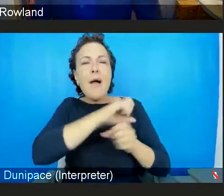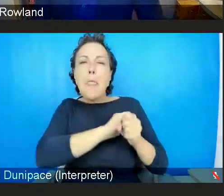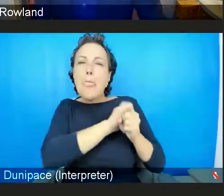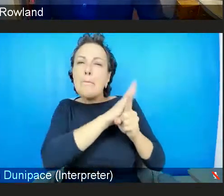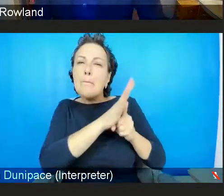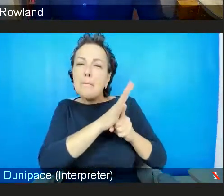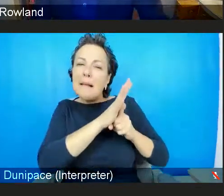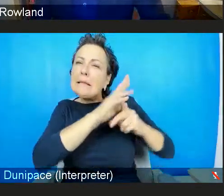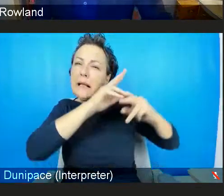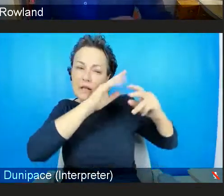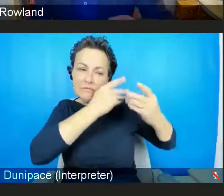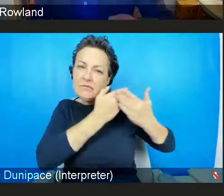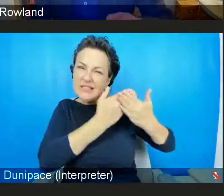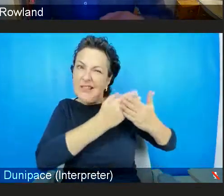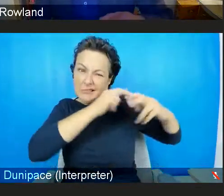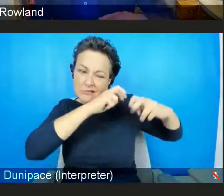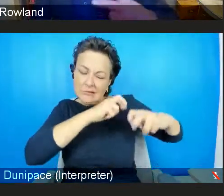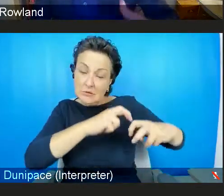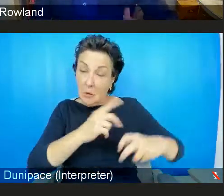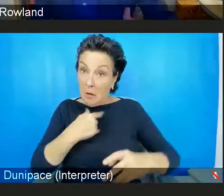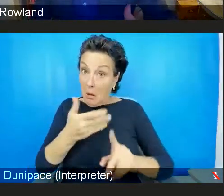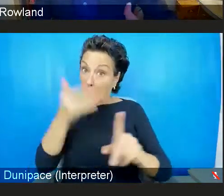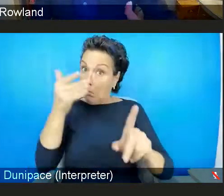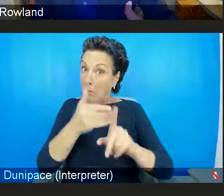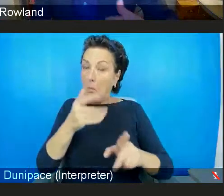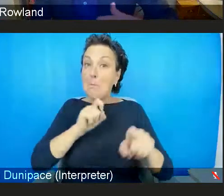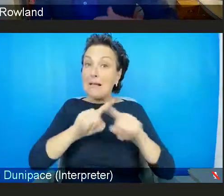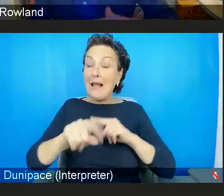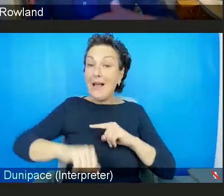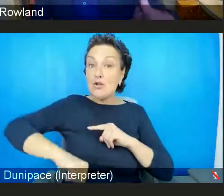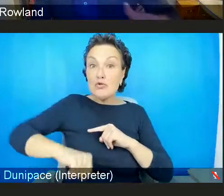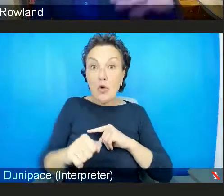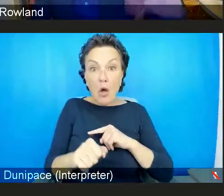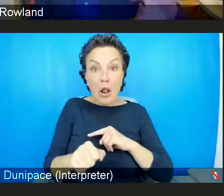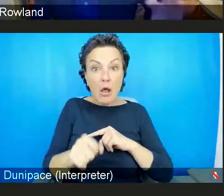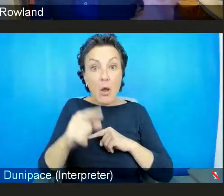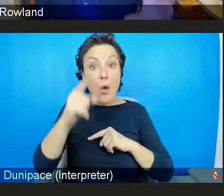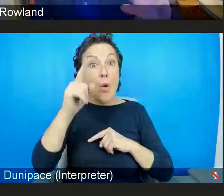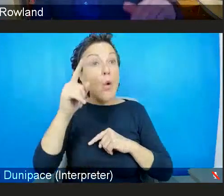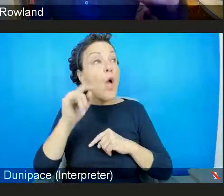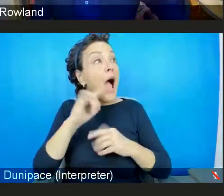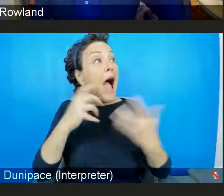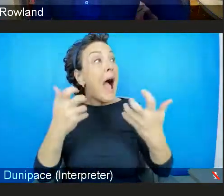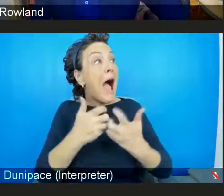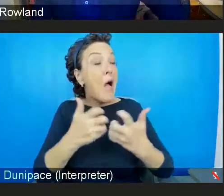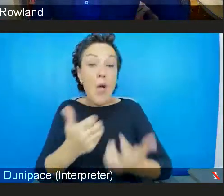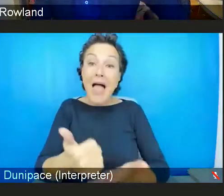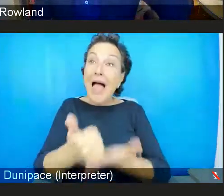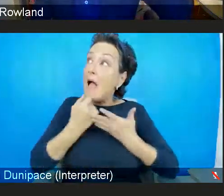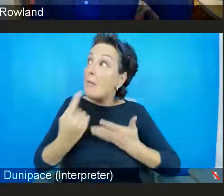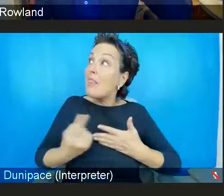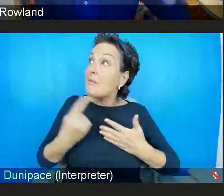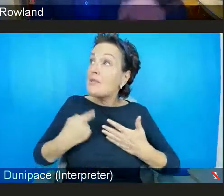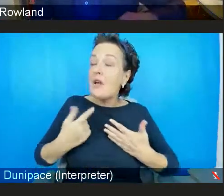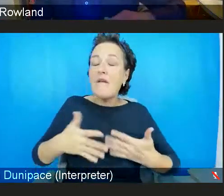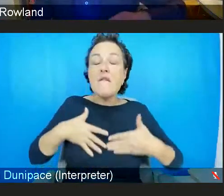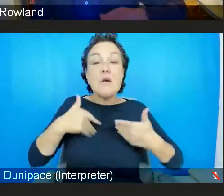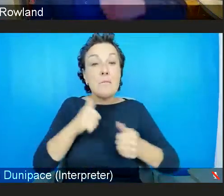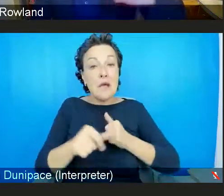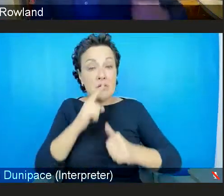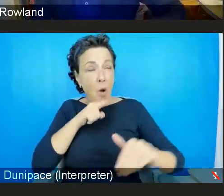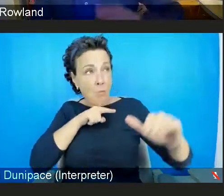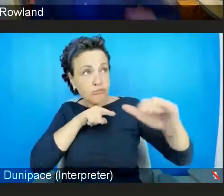particularly in Scotland, actually, people's access to nature was one of the key ways that the most important way